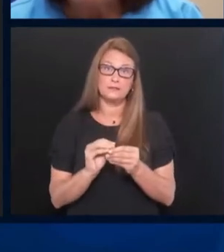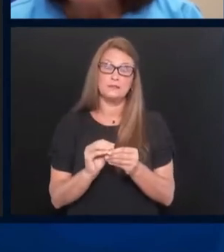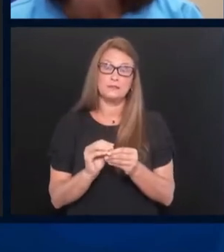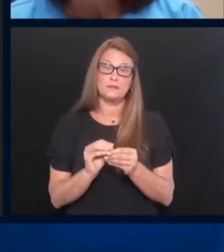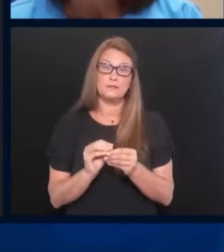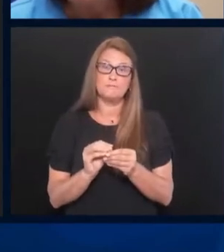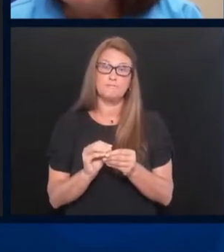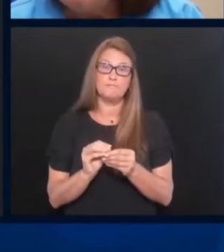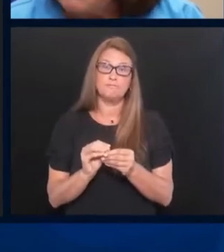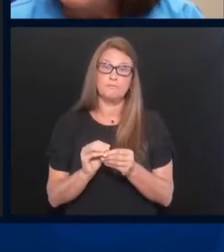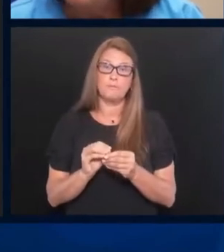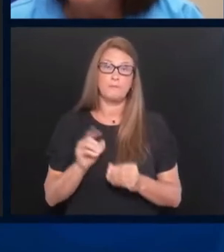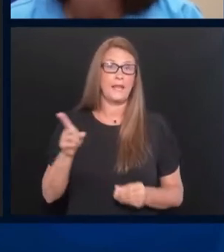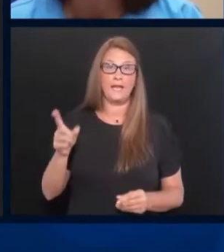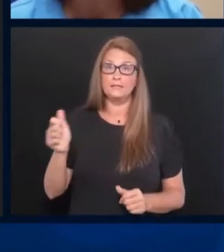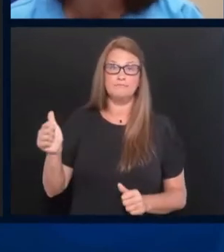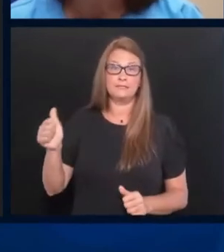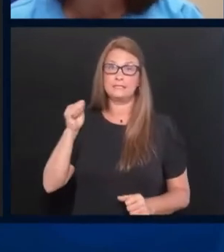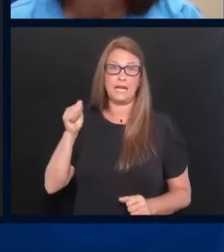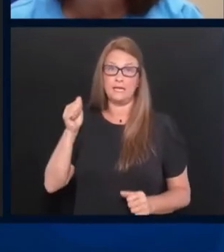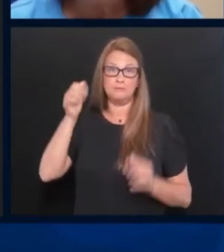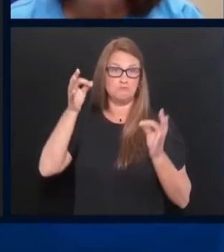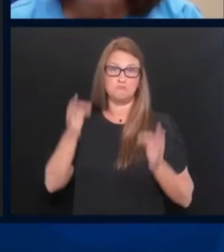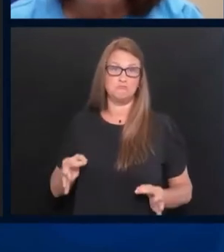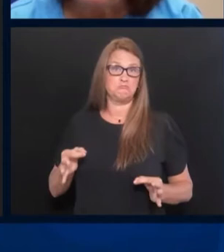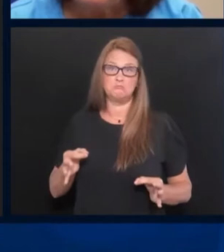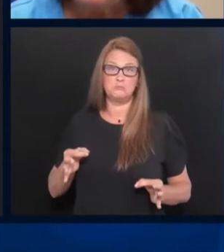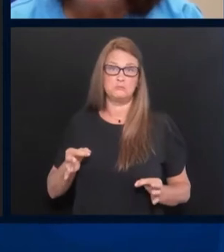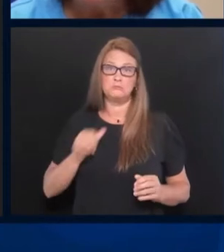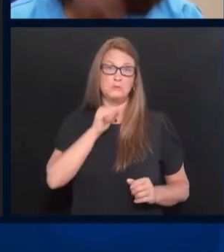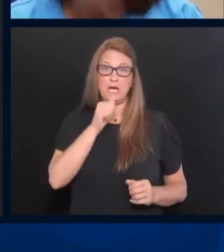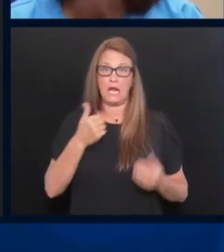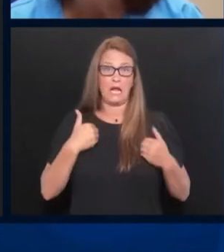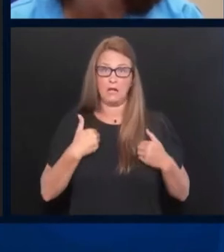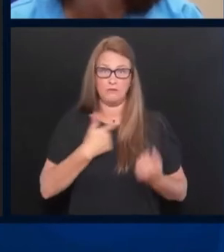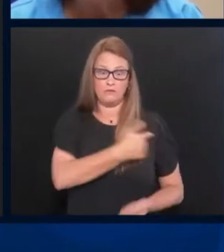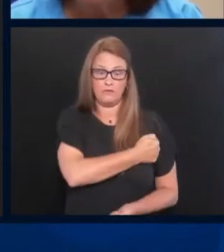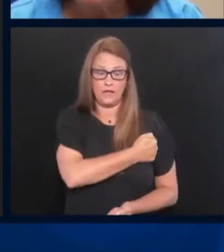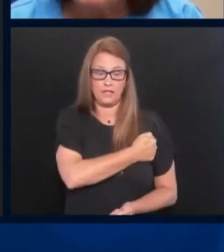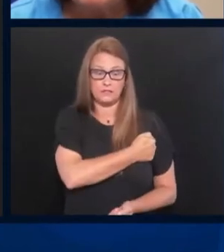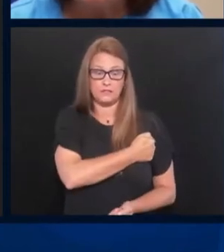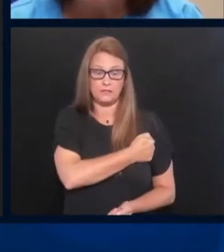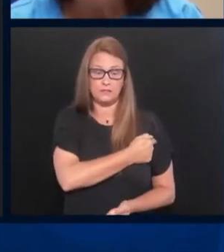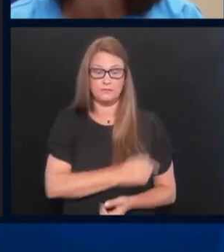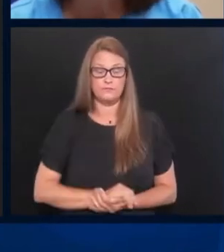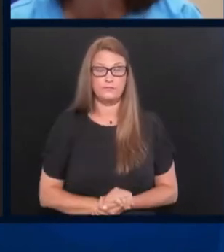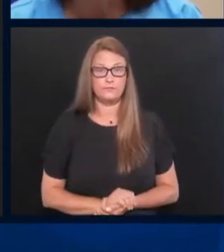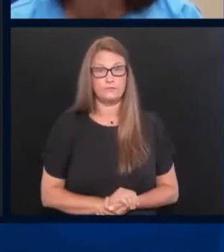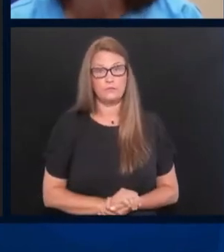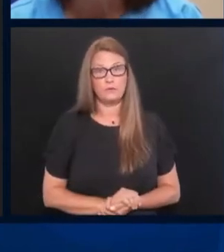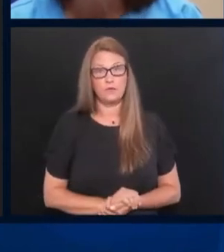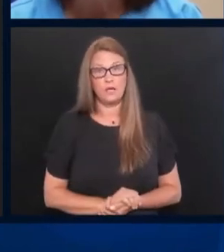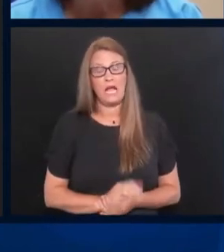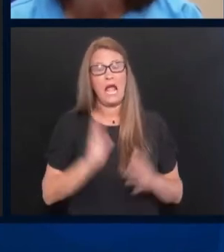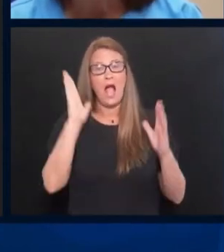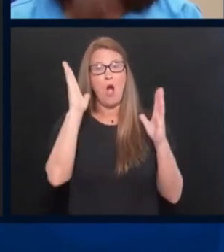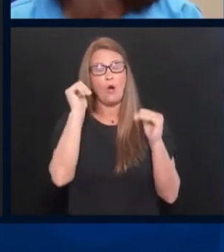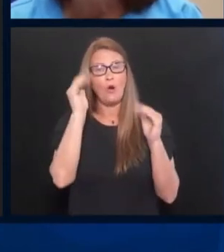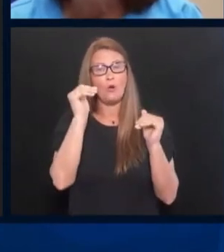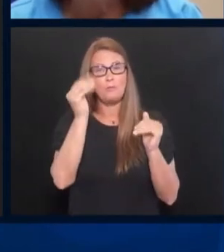He decided not to get vaccinated and I hope by sharing his story that it will